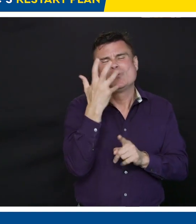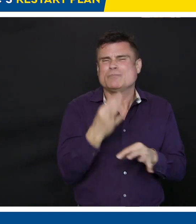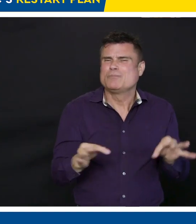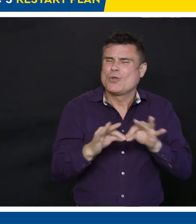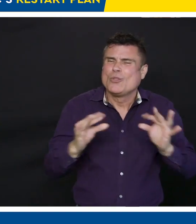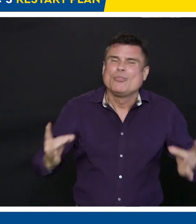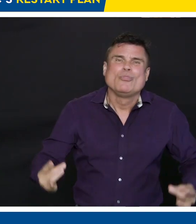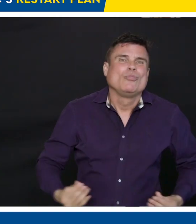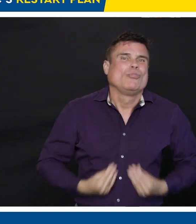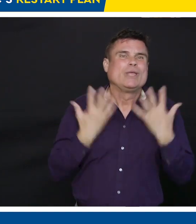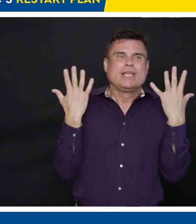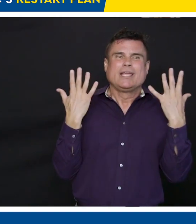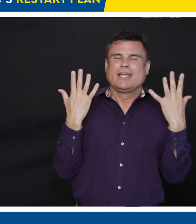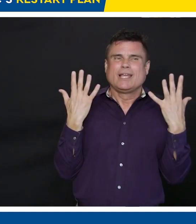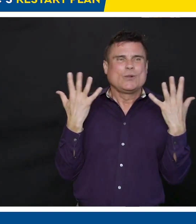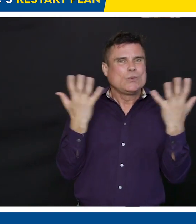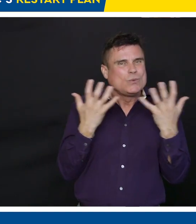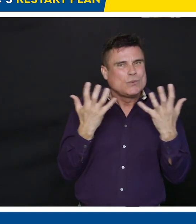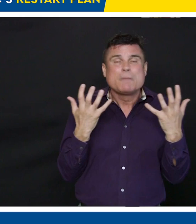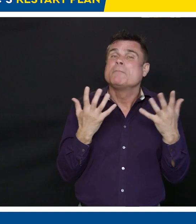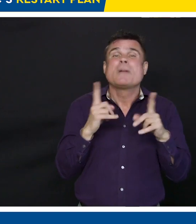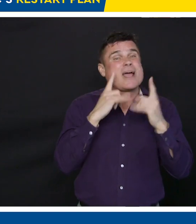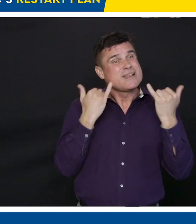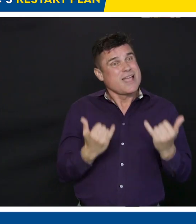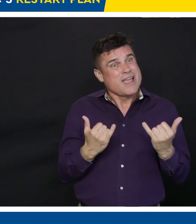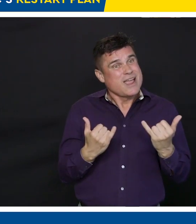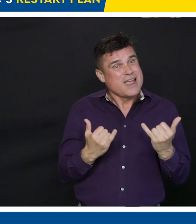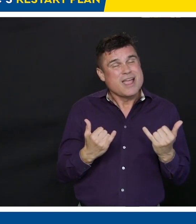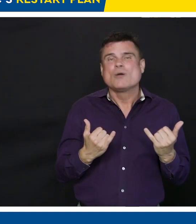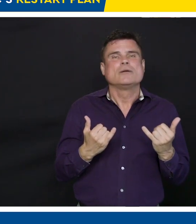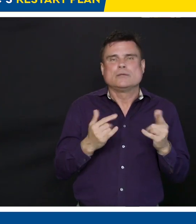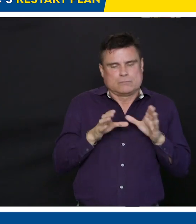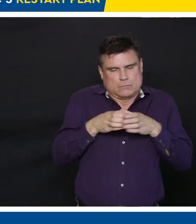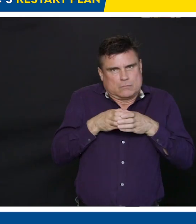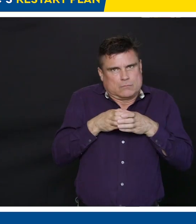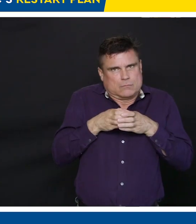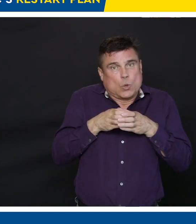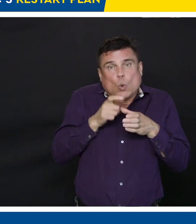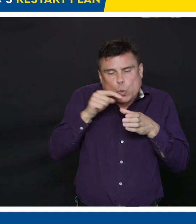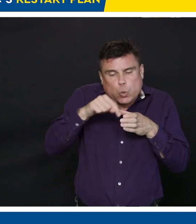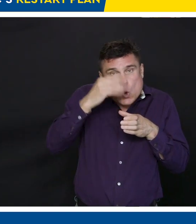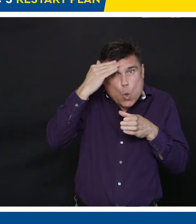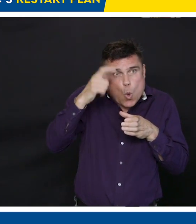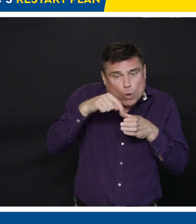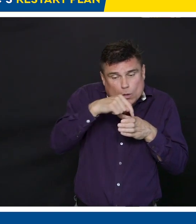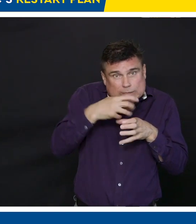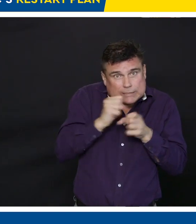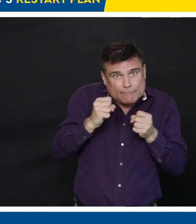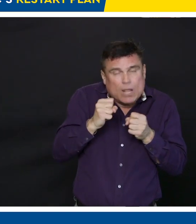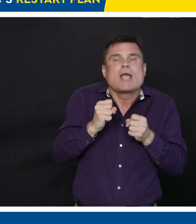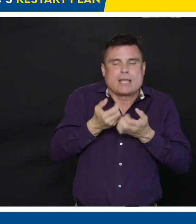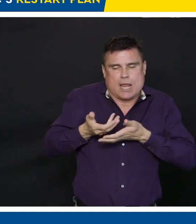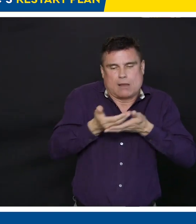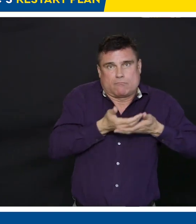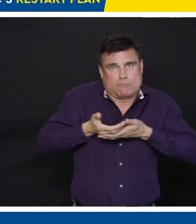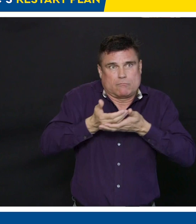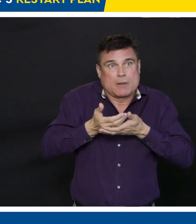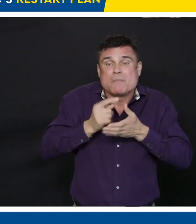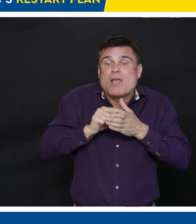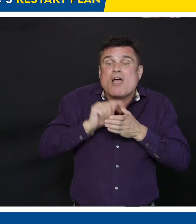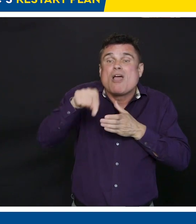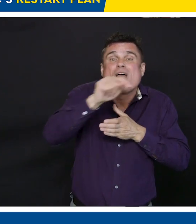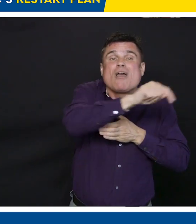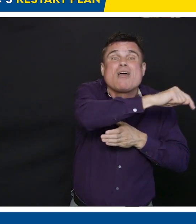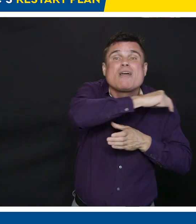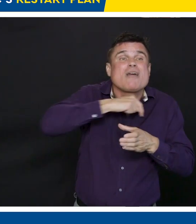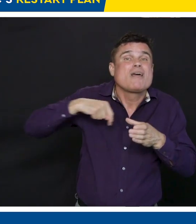keep our circles small. So now's not the time to do that, but we are looking at, you know, come the end of the middle of May,